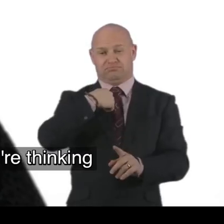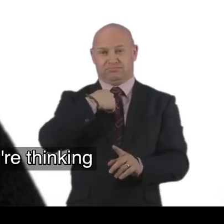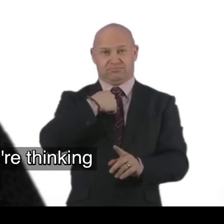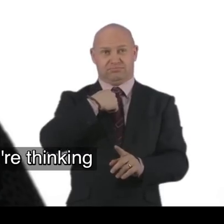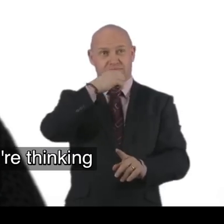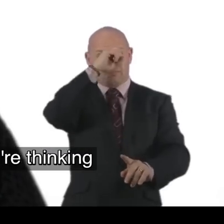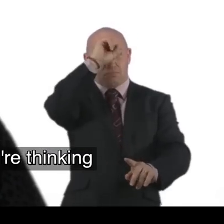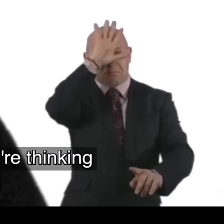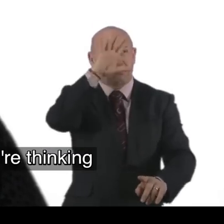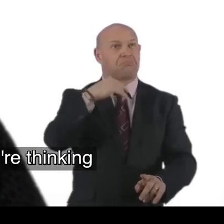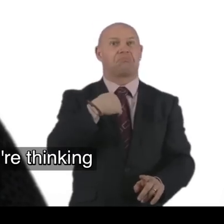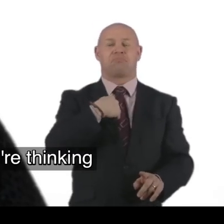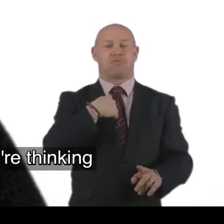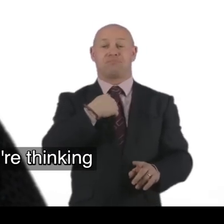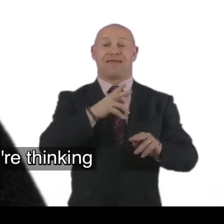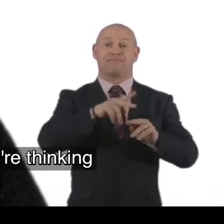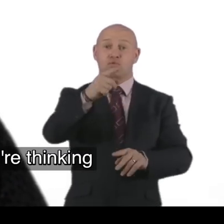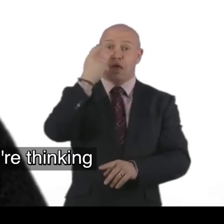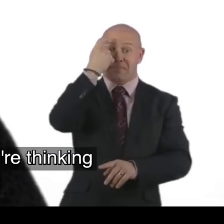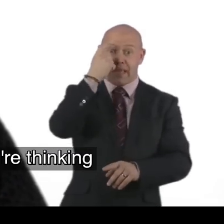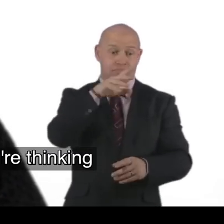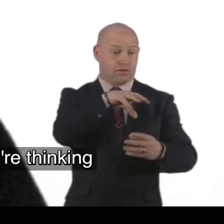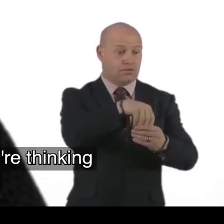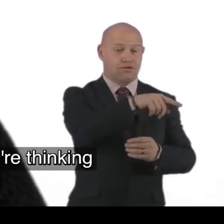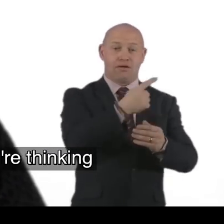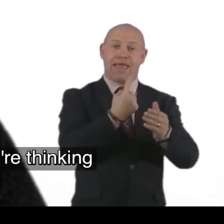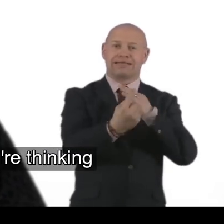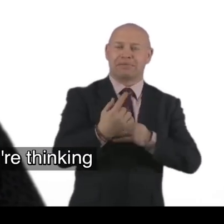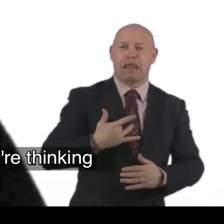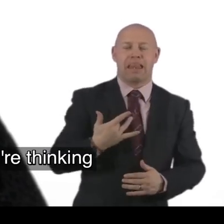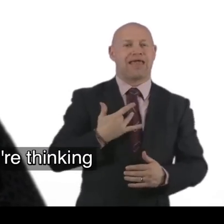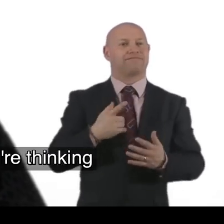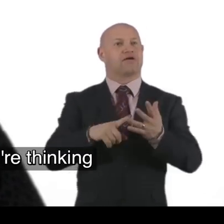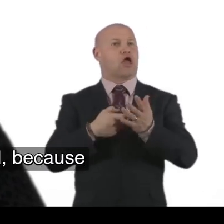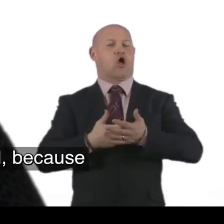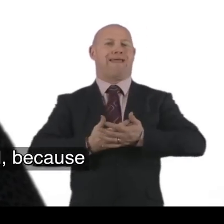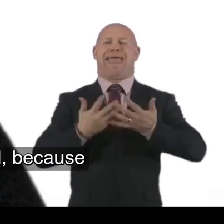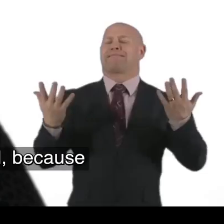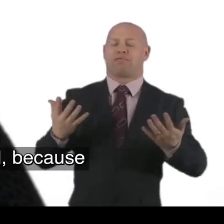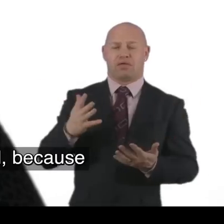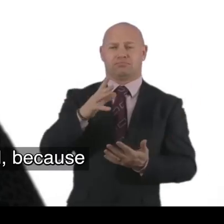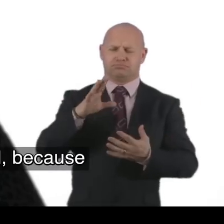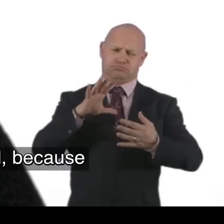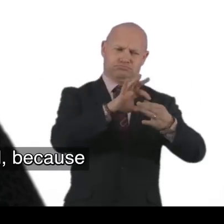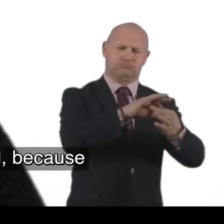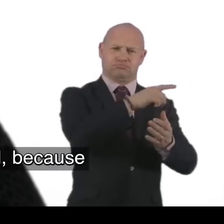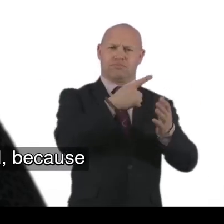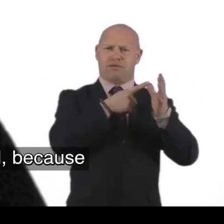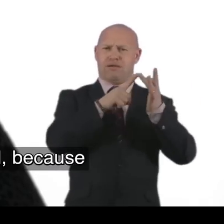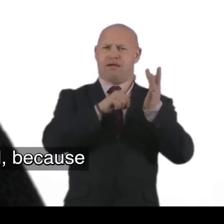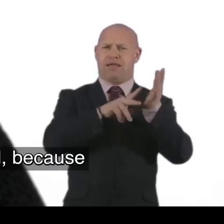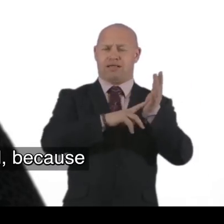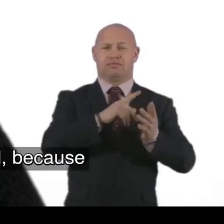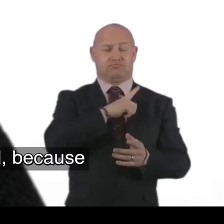So. I have no fear. In. to someone. If you're. Thinking about going. Independent living. Or. You know. Any of these things.